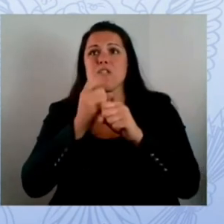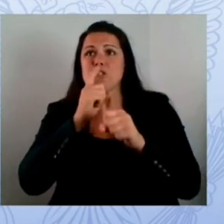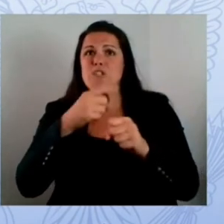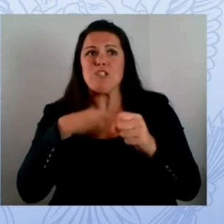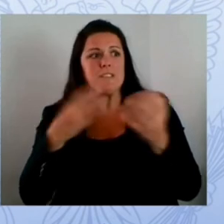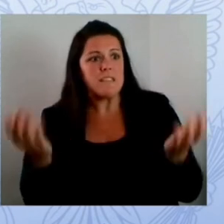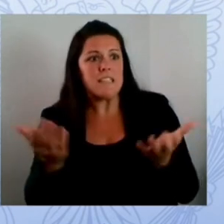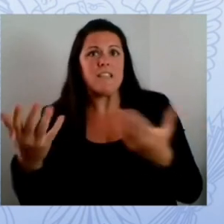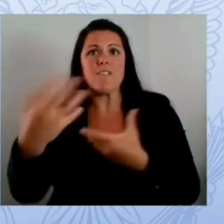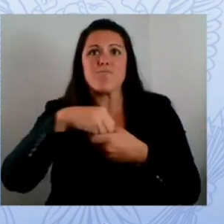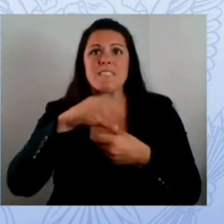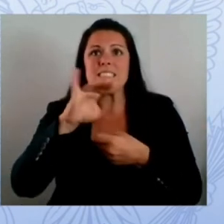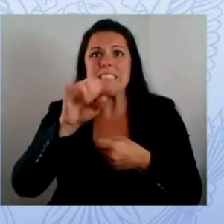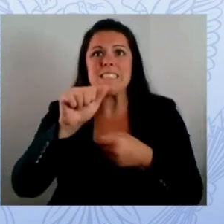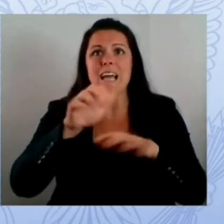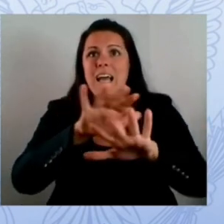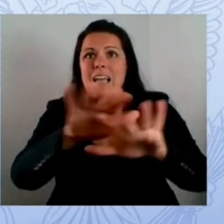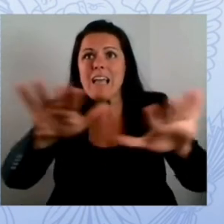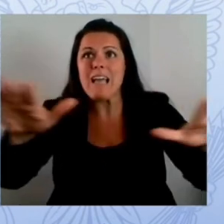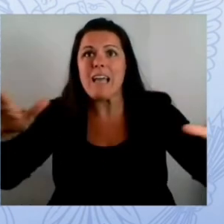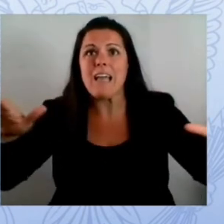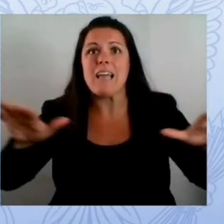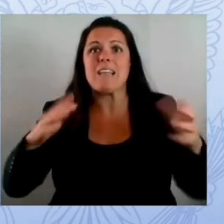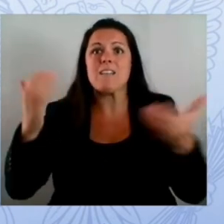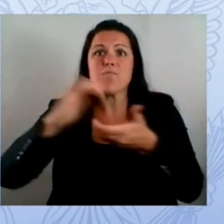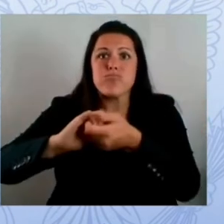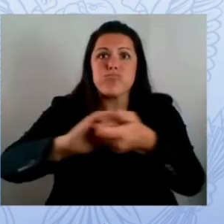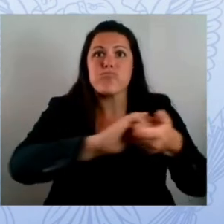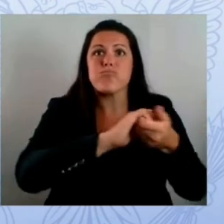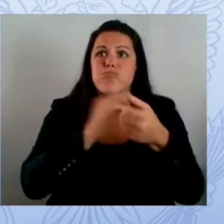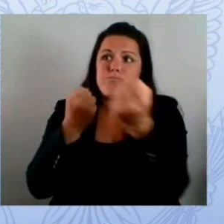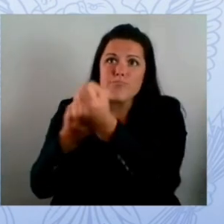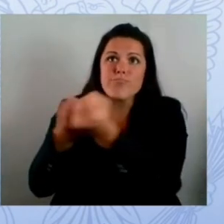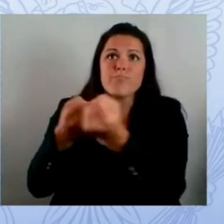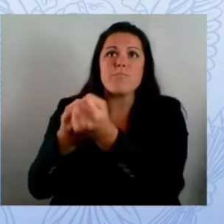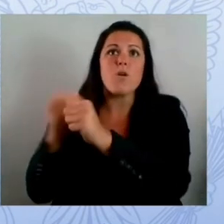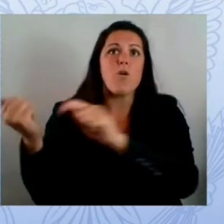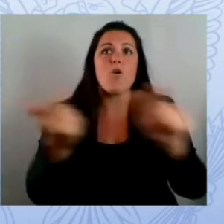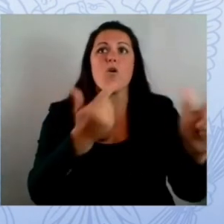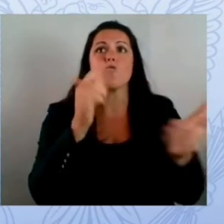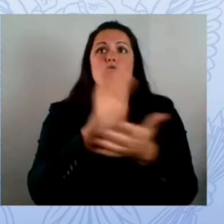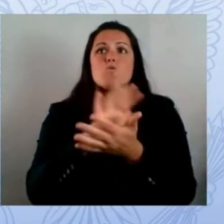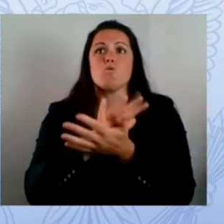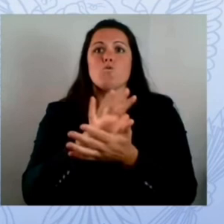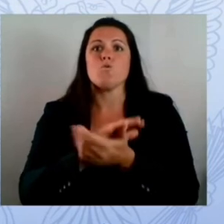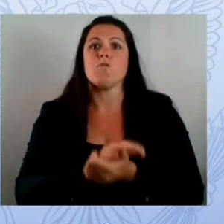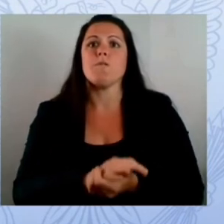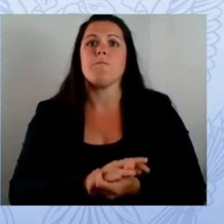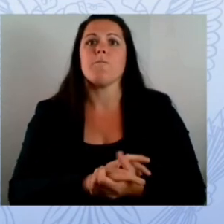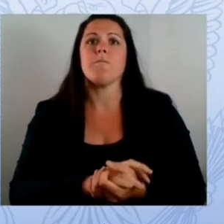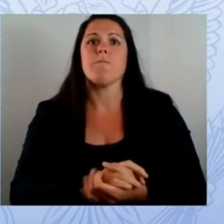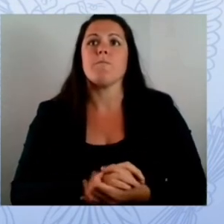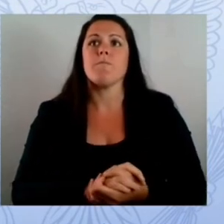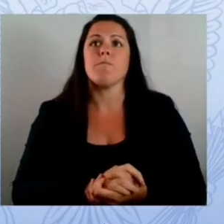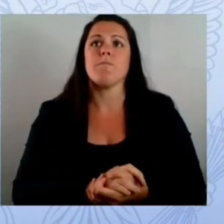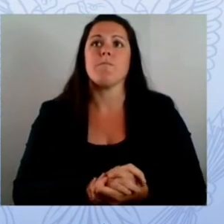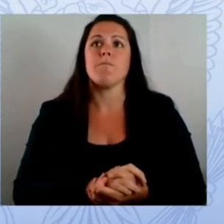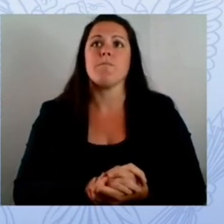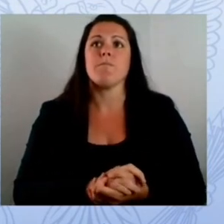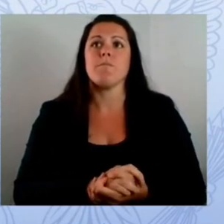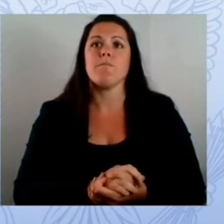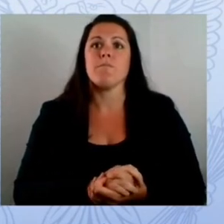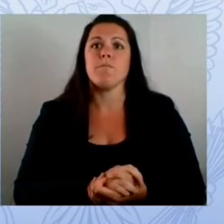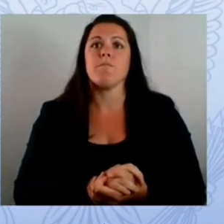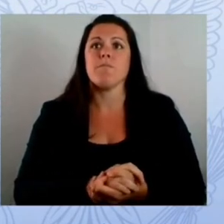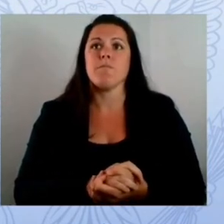coordinators many of the cios and cissos who are here have worked with my teams out there we are there also to provide